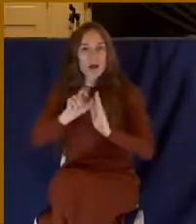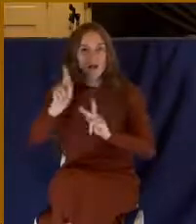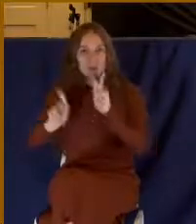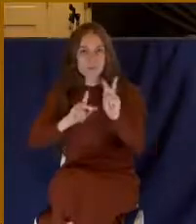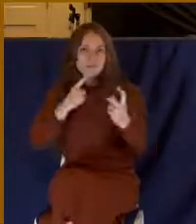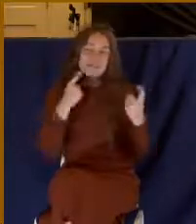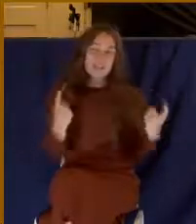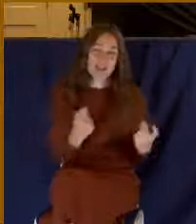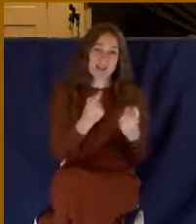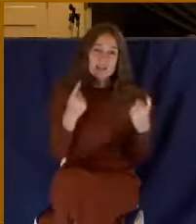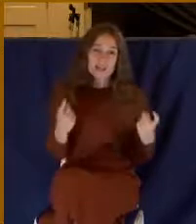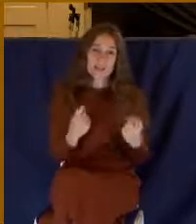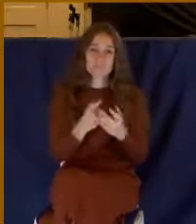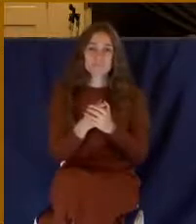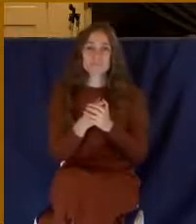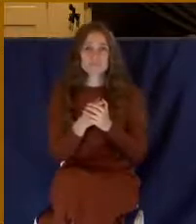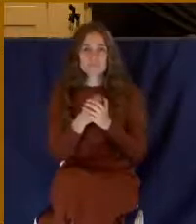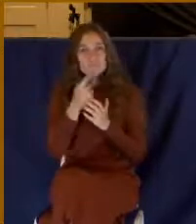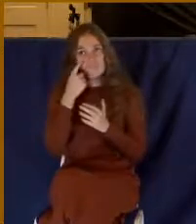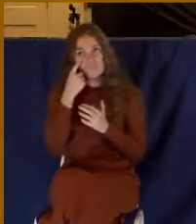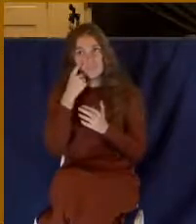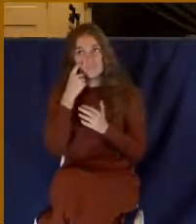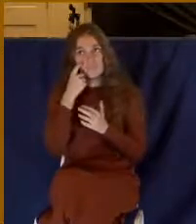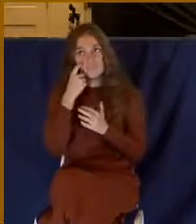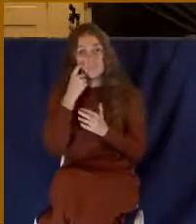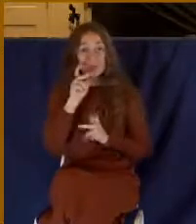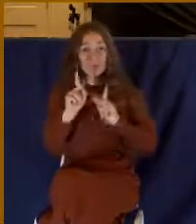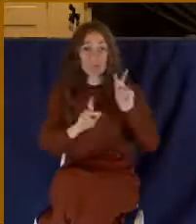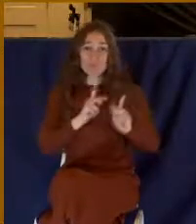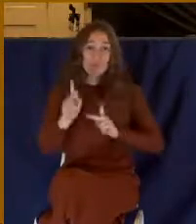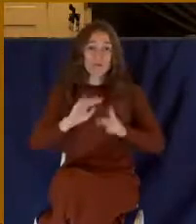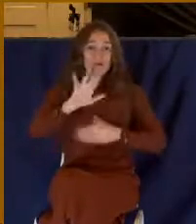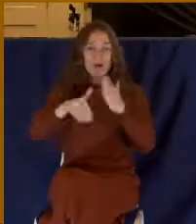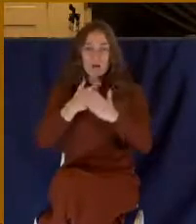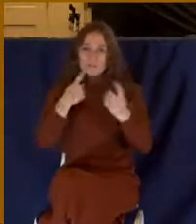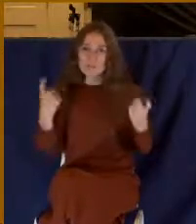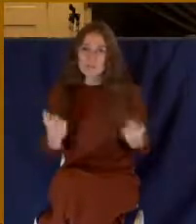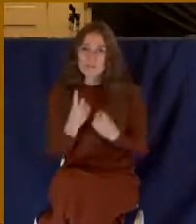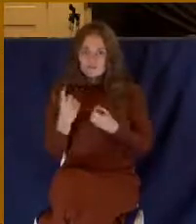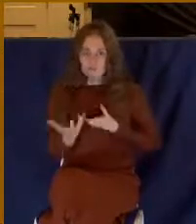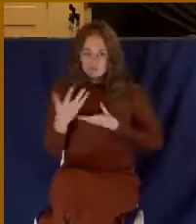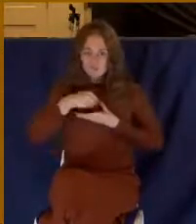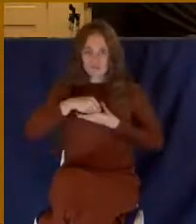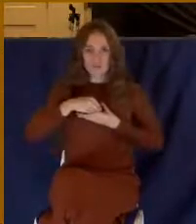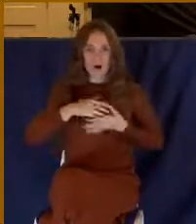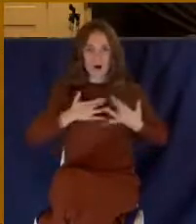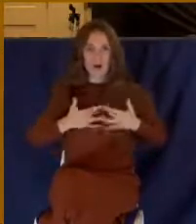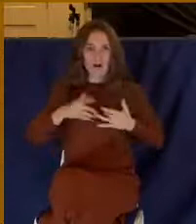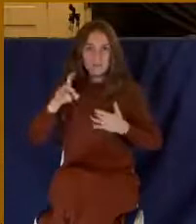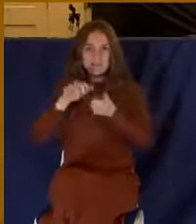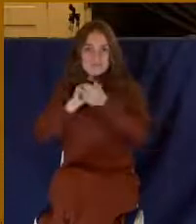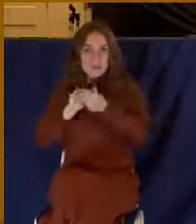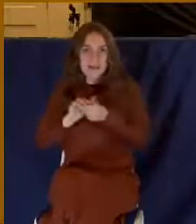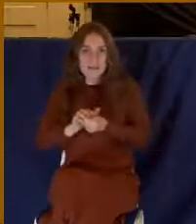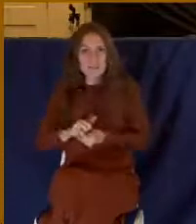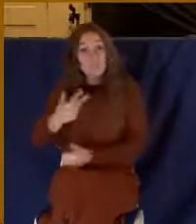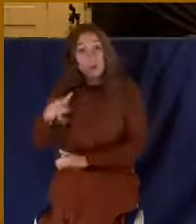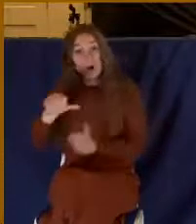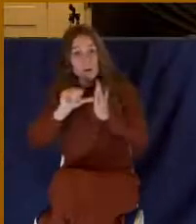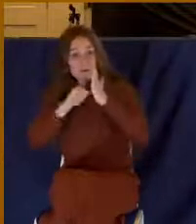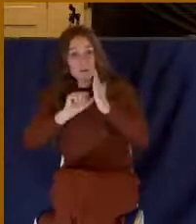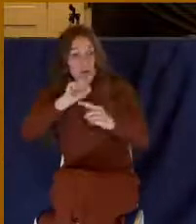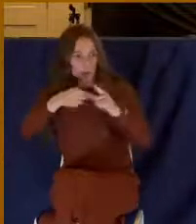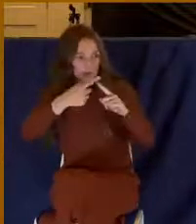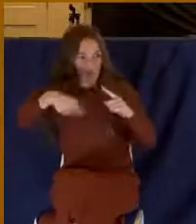who was sinful at the very center of his being, and his heart needed to be cleansed. And so Paul says, listen, when you got saved, you